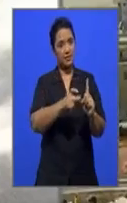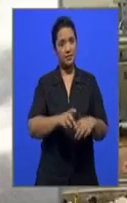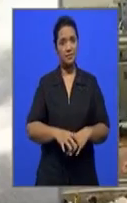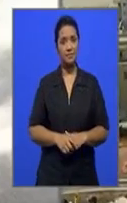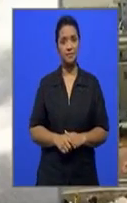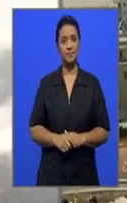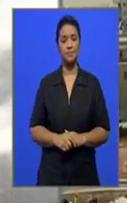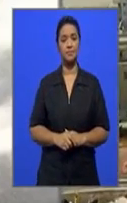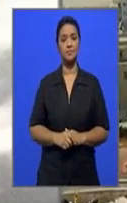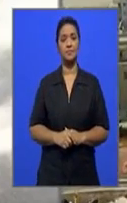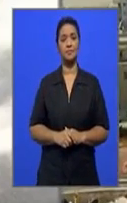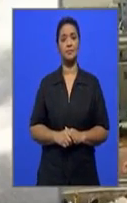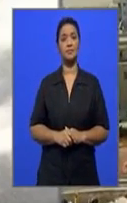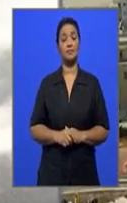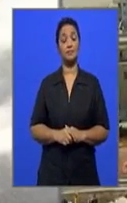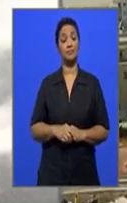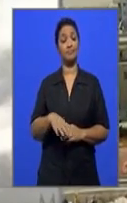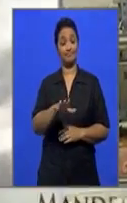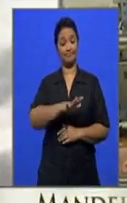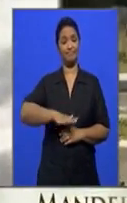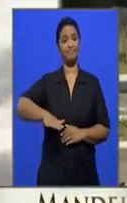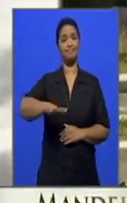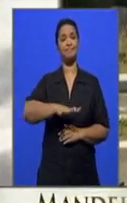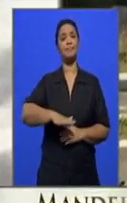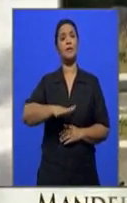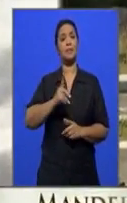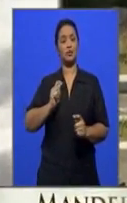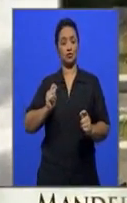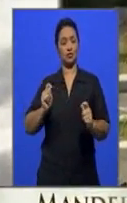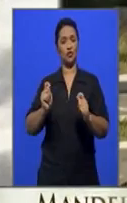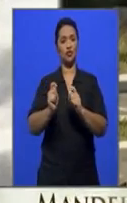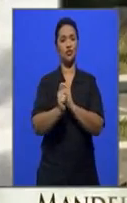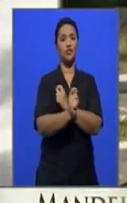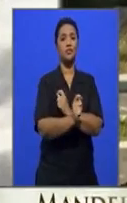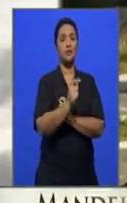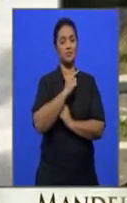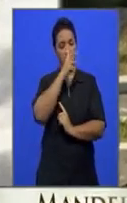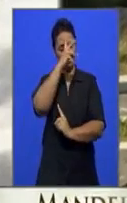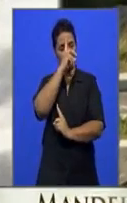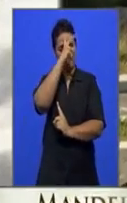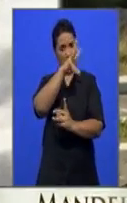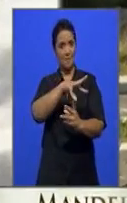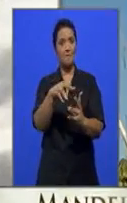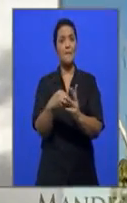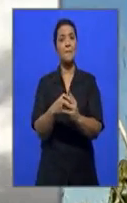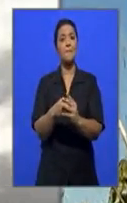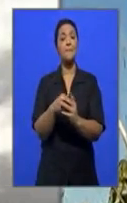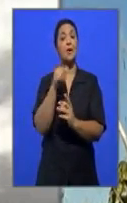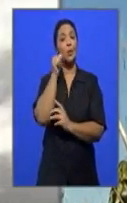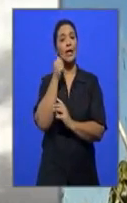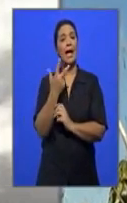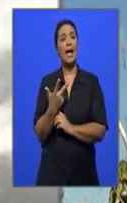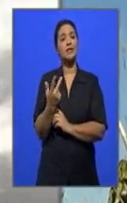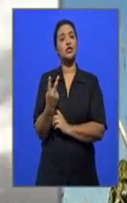The transformation of the historical Duncan Reserve incorporates the significance of Nelson Mandela and 1820 settler,